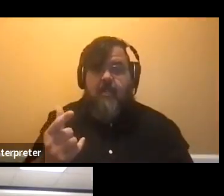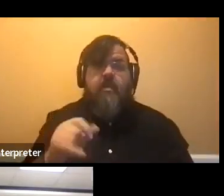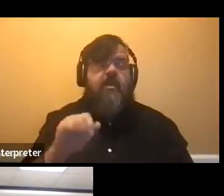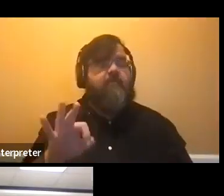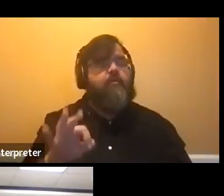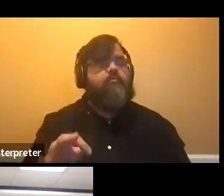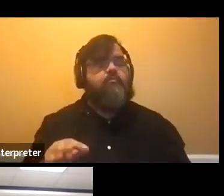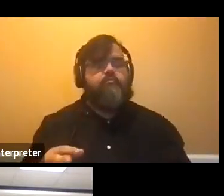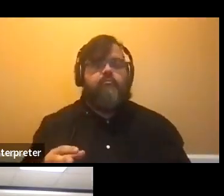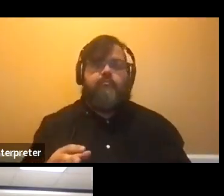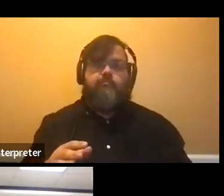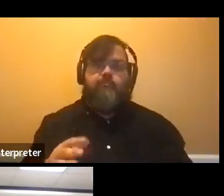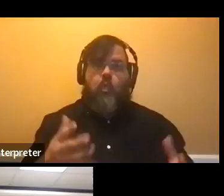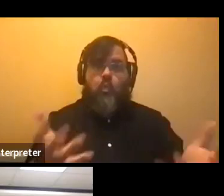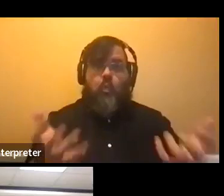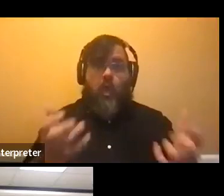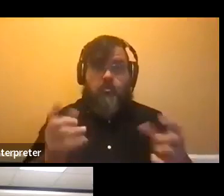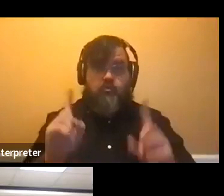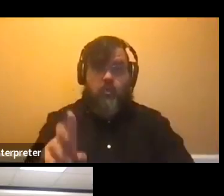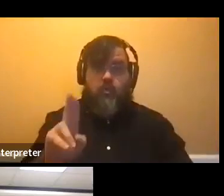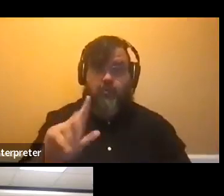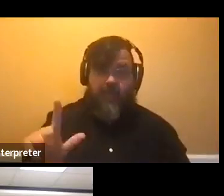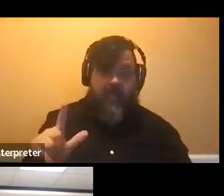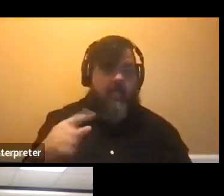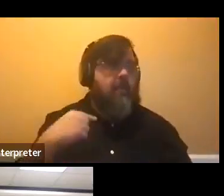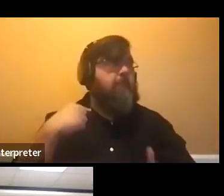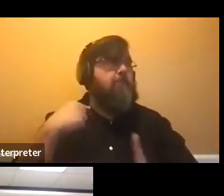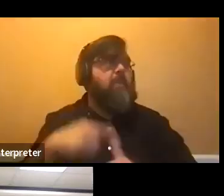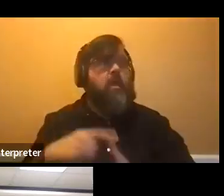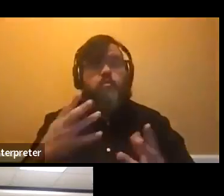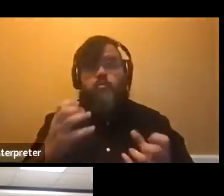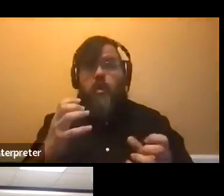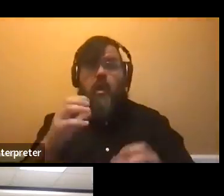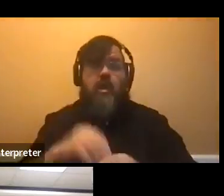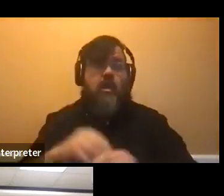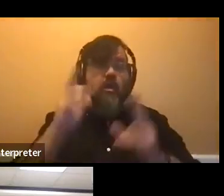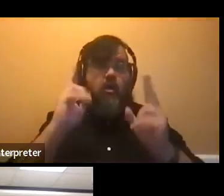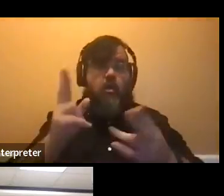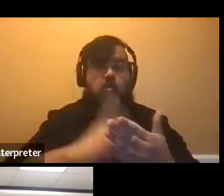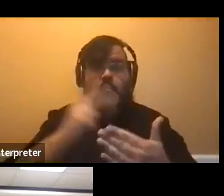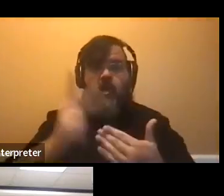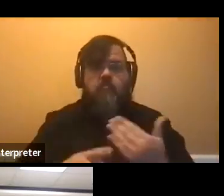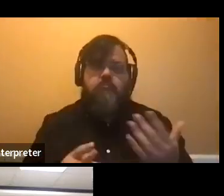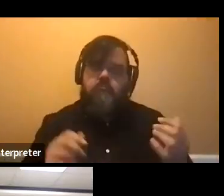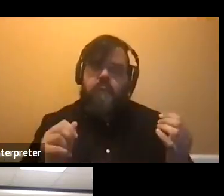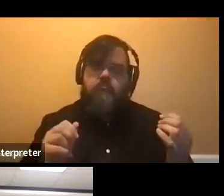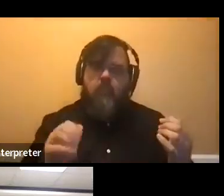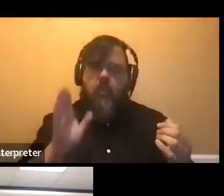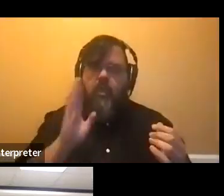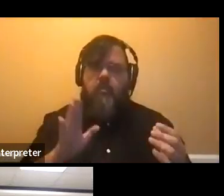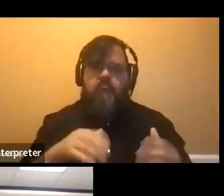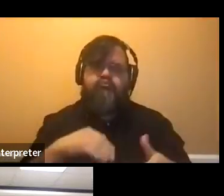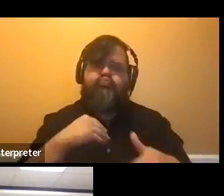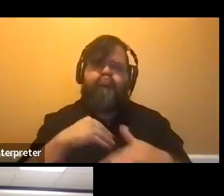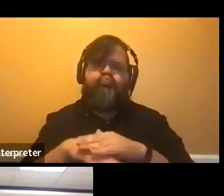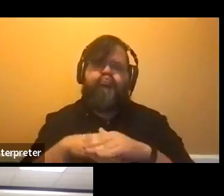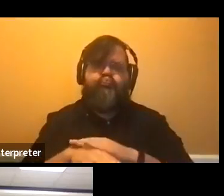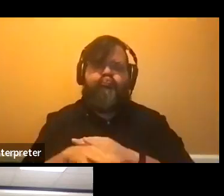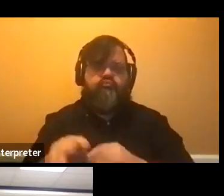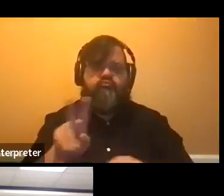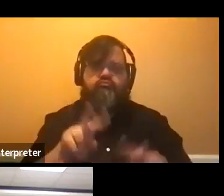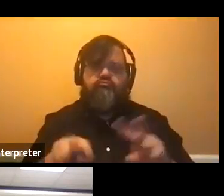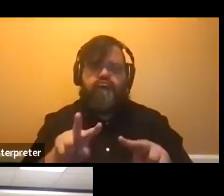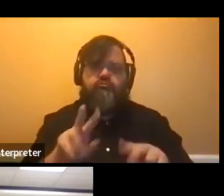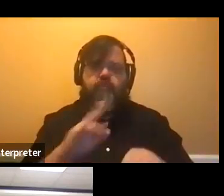choose U of L and let us know soon, but you have a while, um, to decide and choose your school. Um, for the application, you